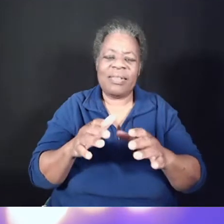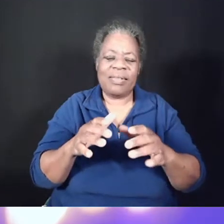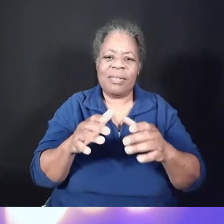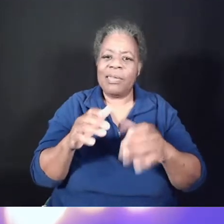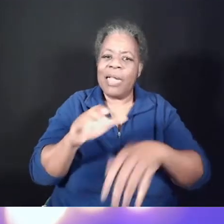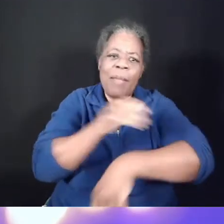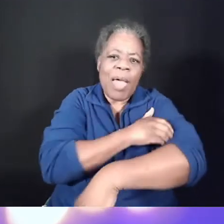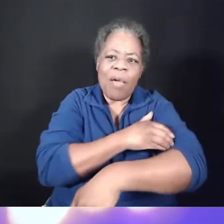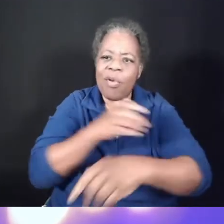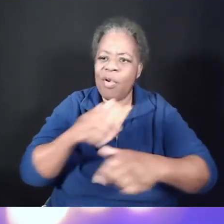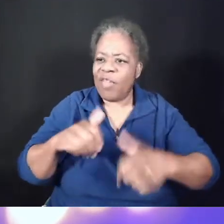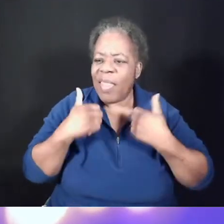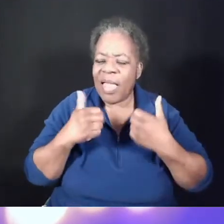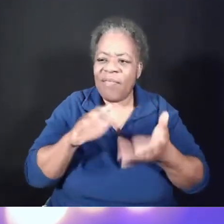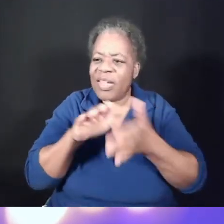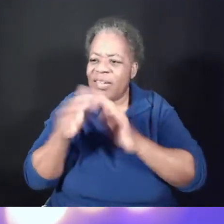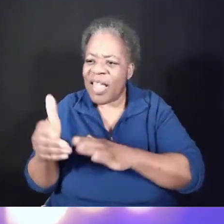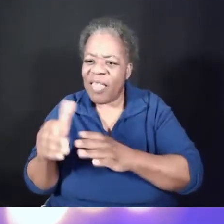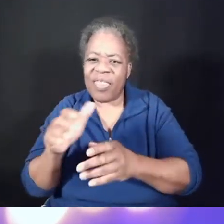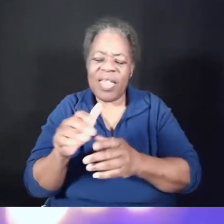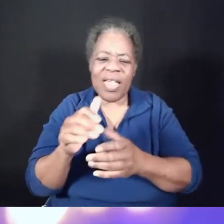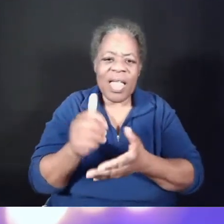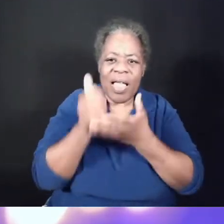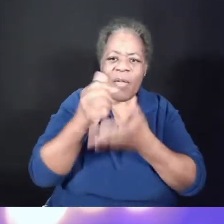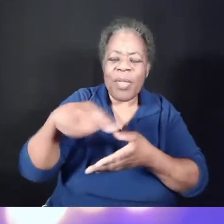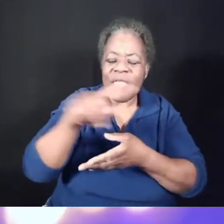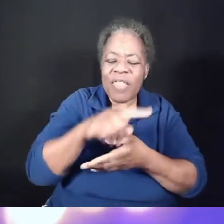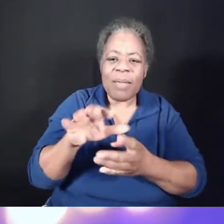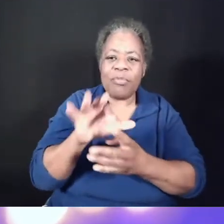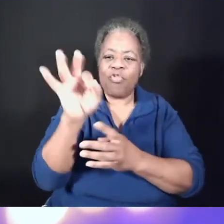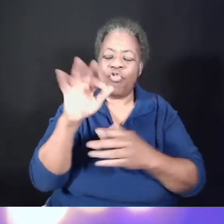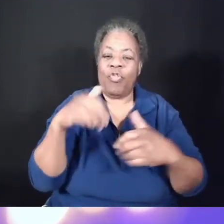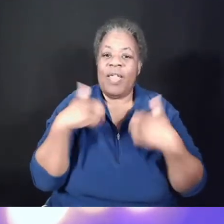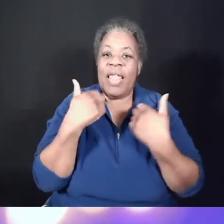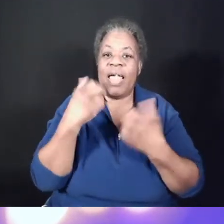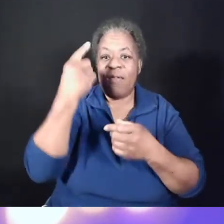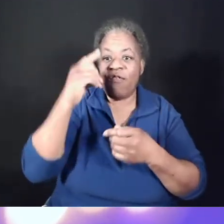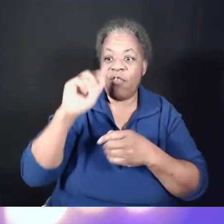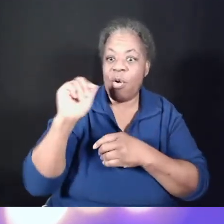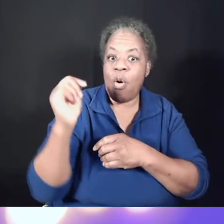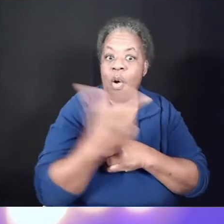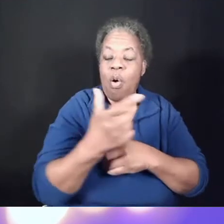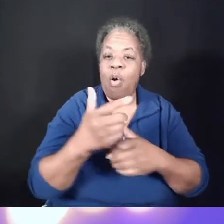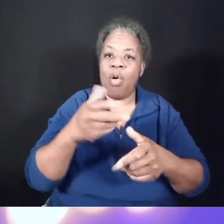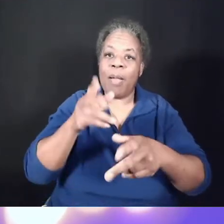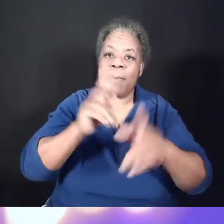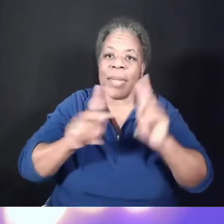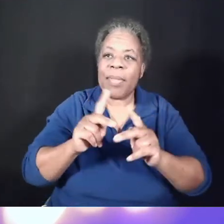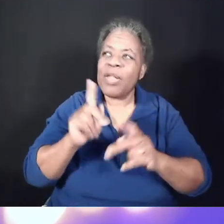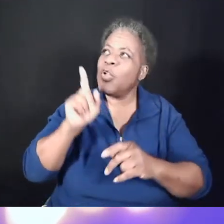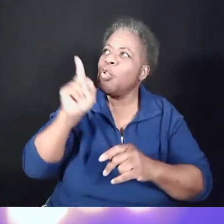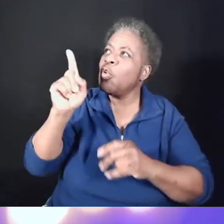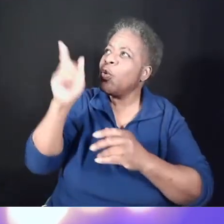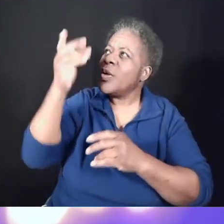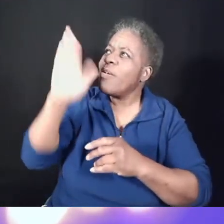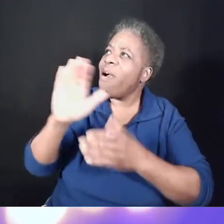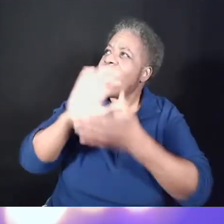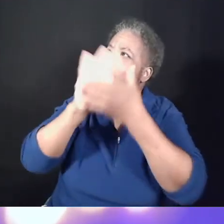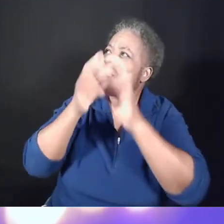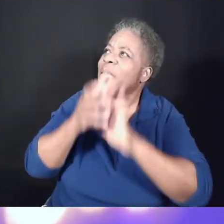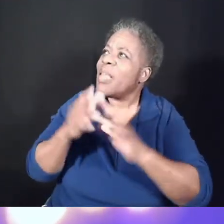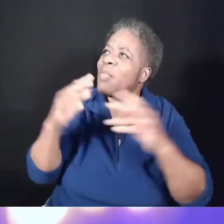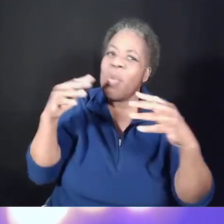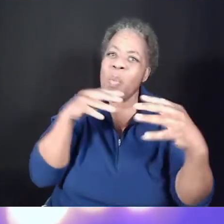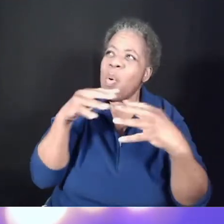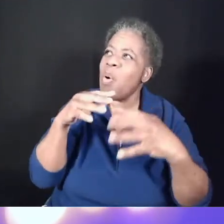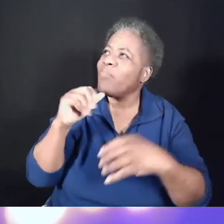them to choose life for all people, life in its fullness. You are a God of peace and not of war. And one